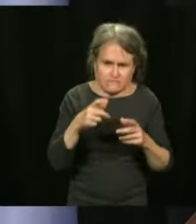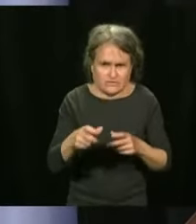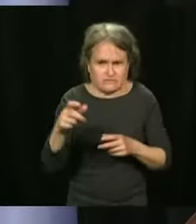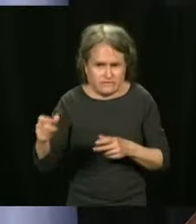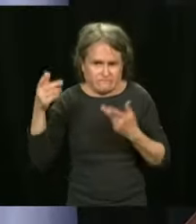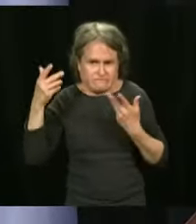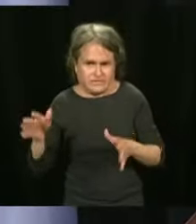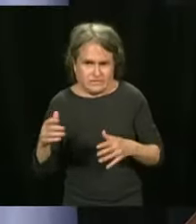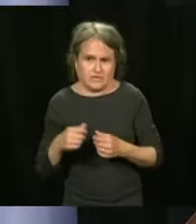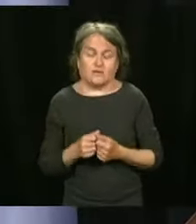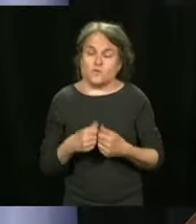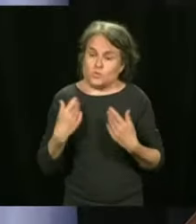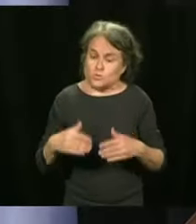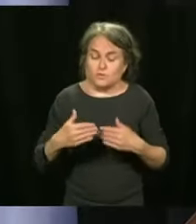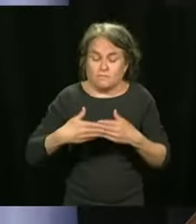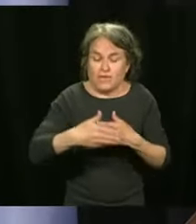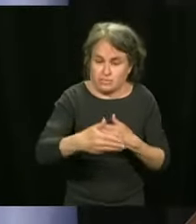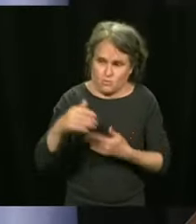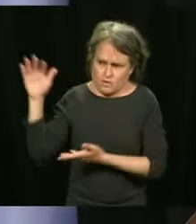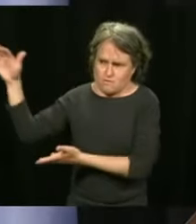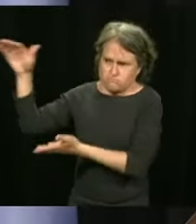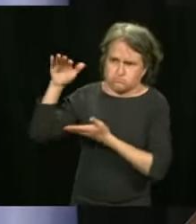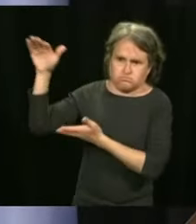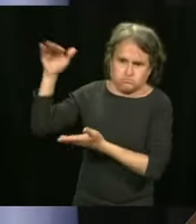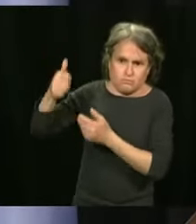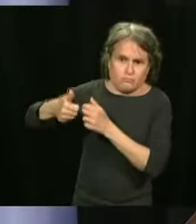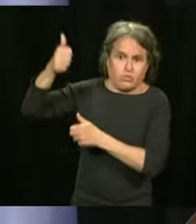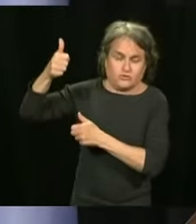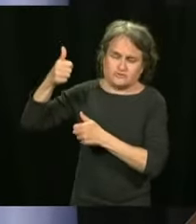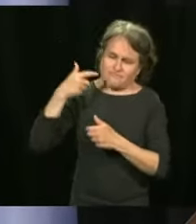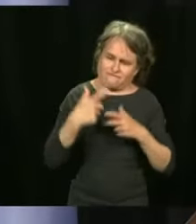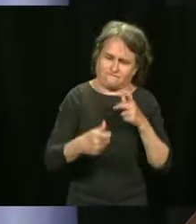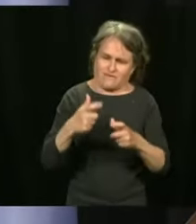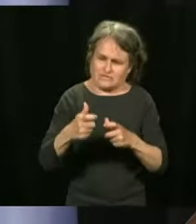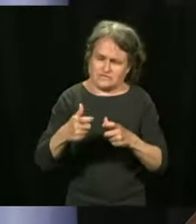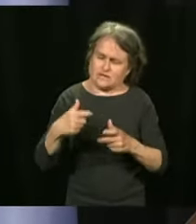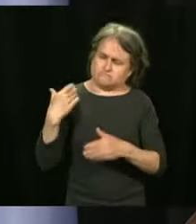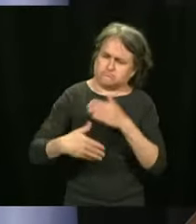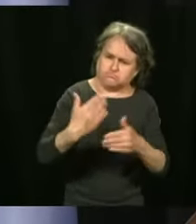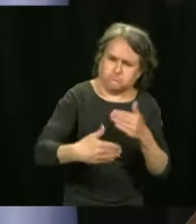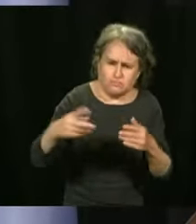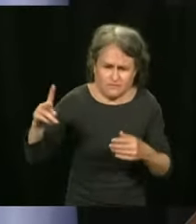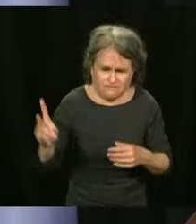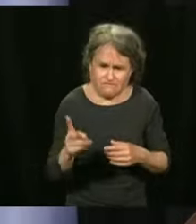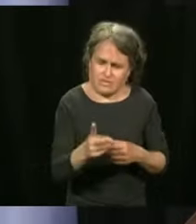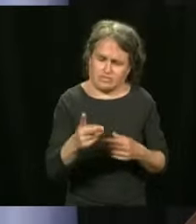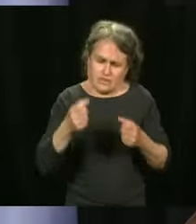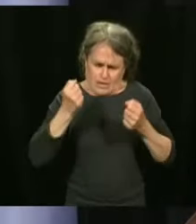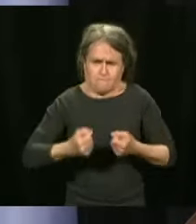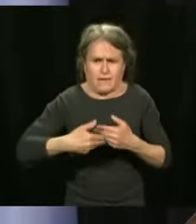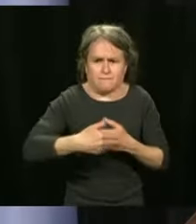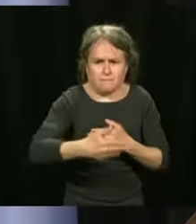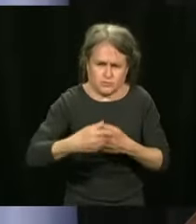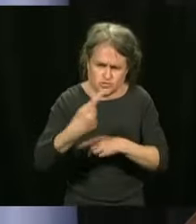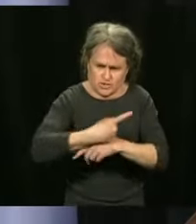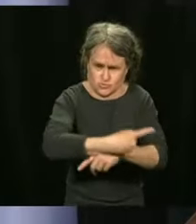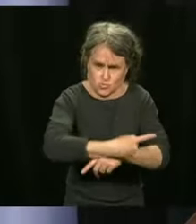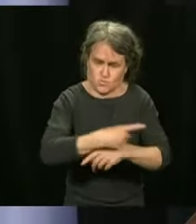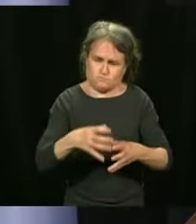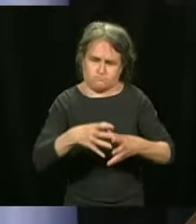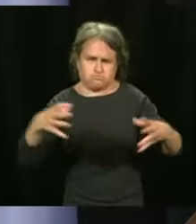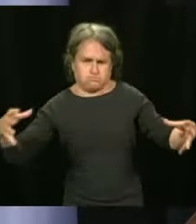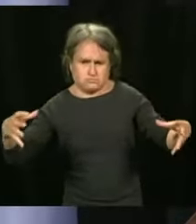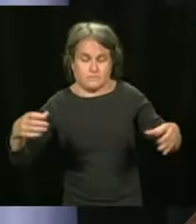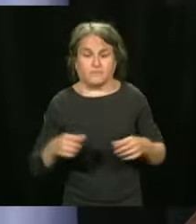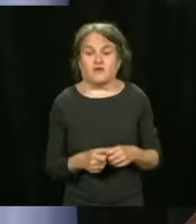of vaccination over the next few days. And I'd like to mention the fact that we will have a good vaccination day today,